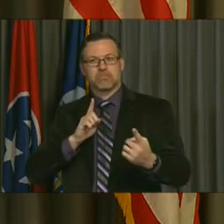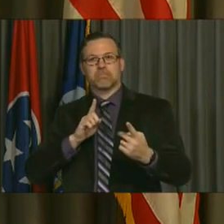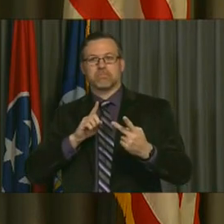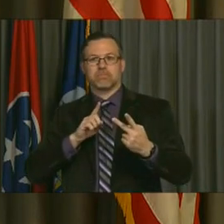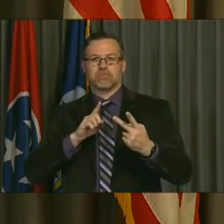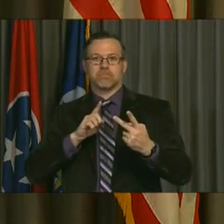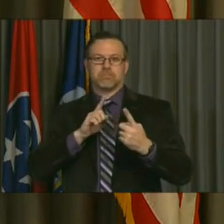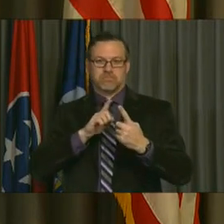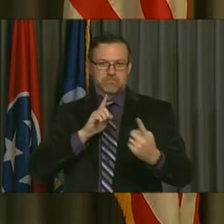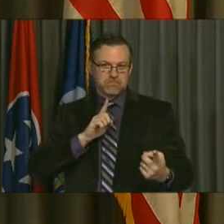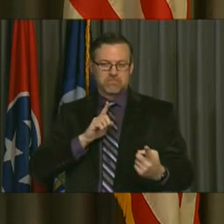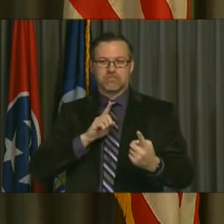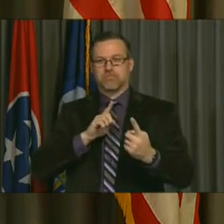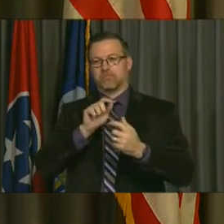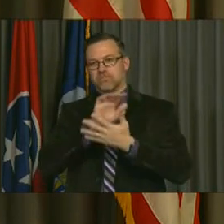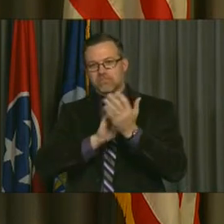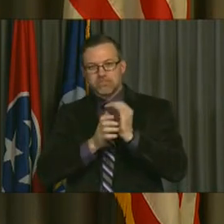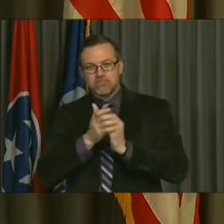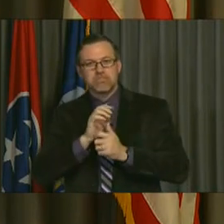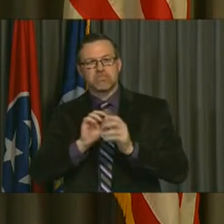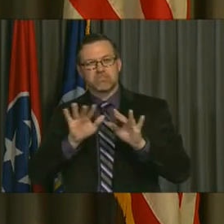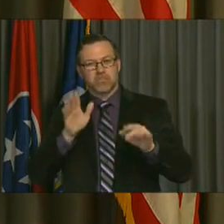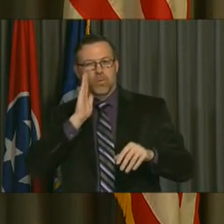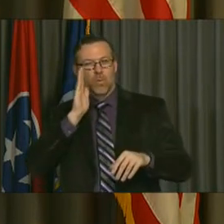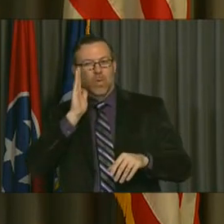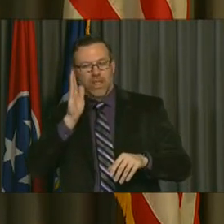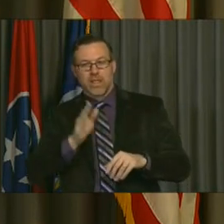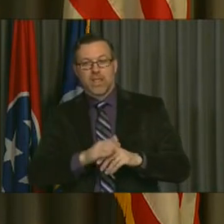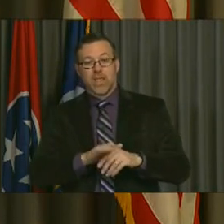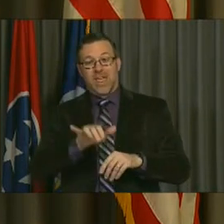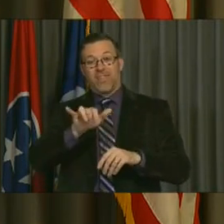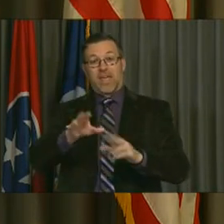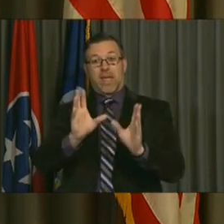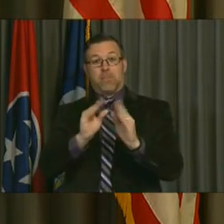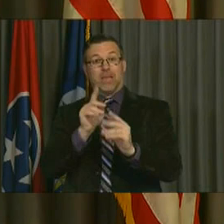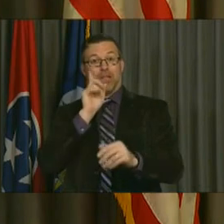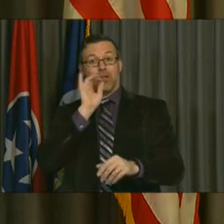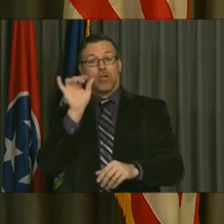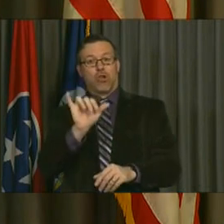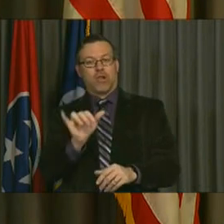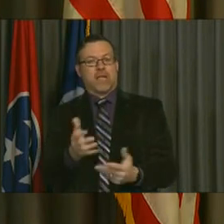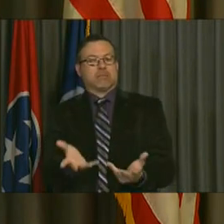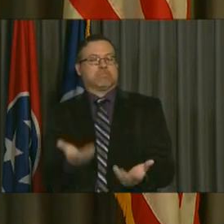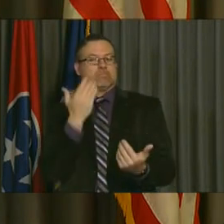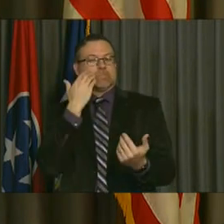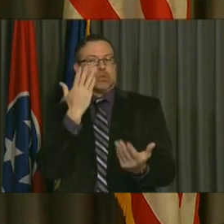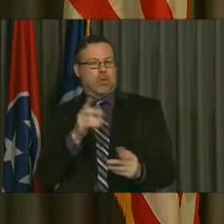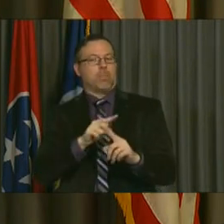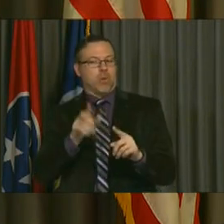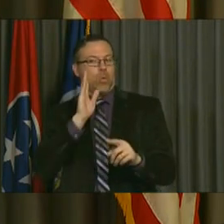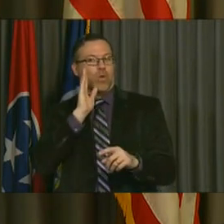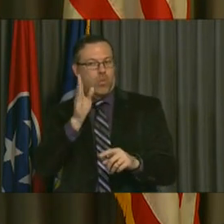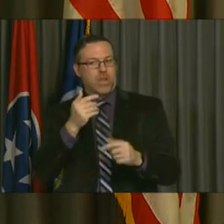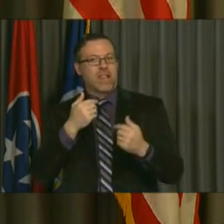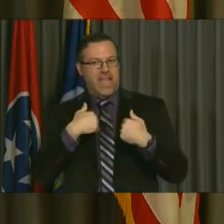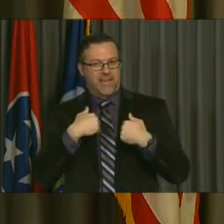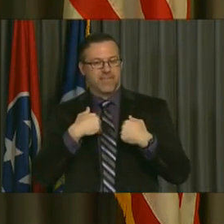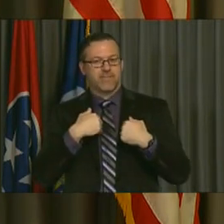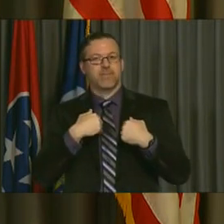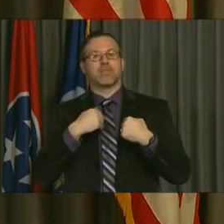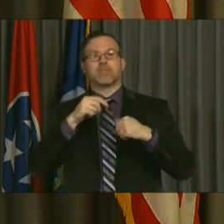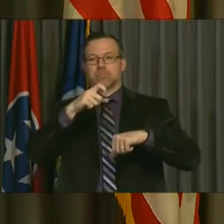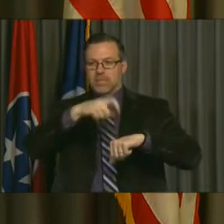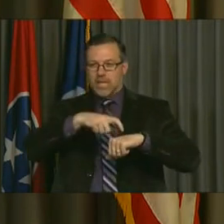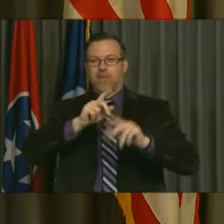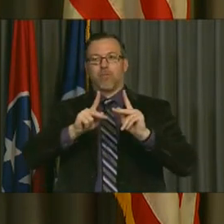social distancing during that public hearing. We're still working on that, but we will have a public hearing on this budget so you can be heard.